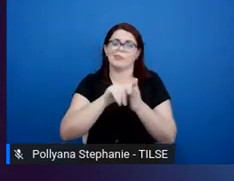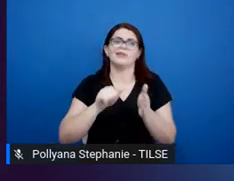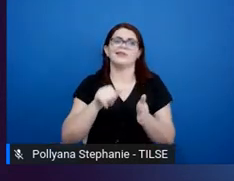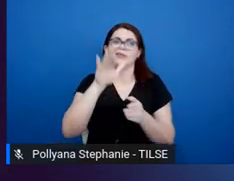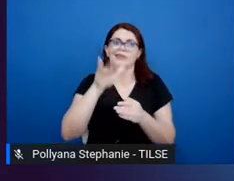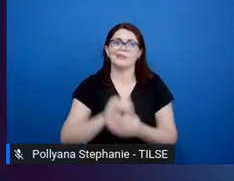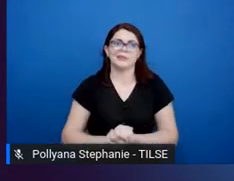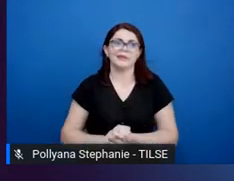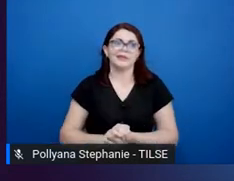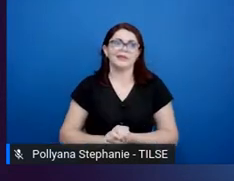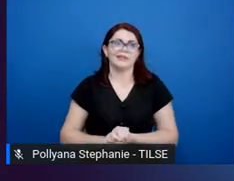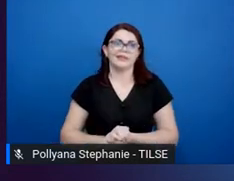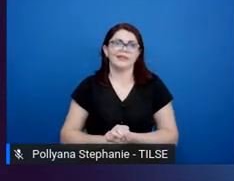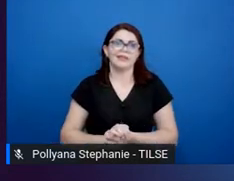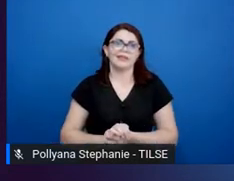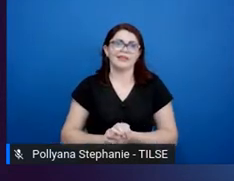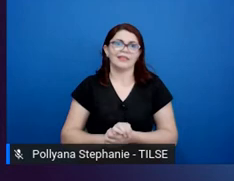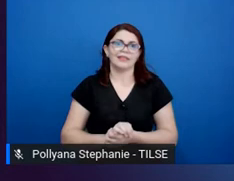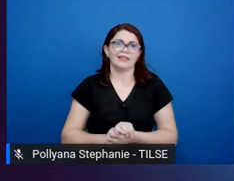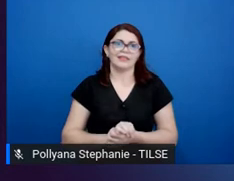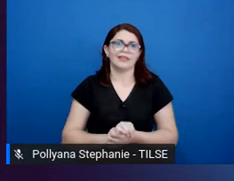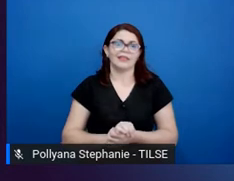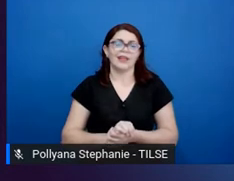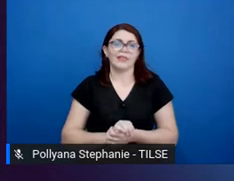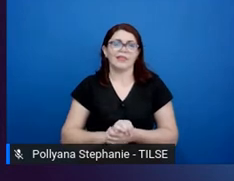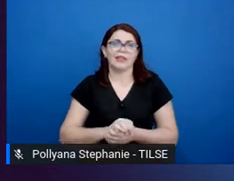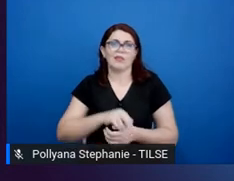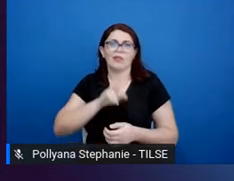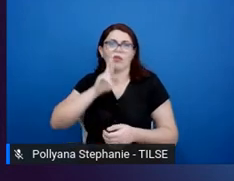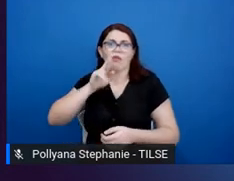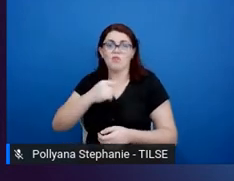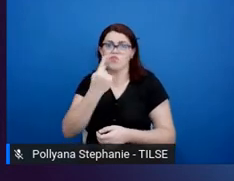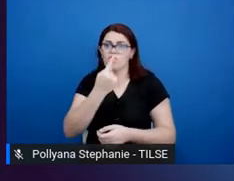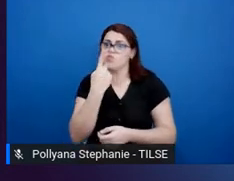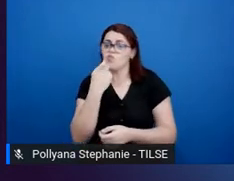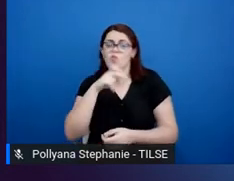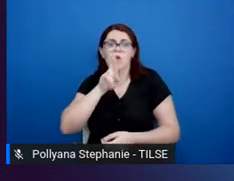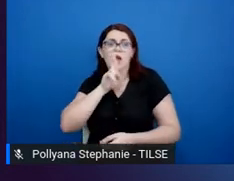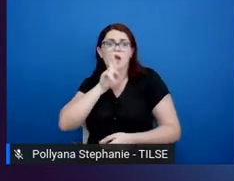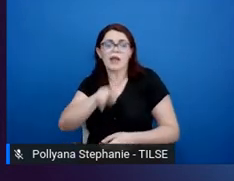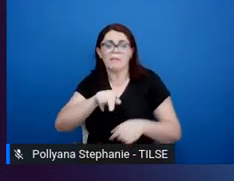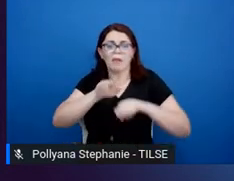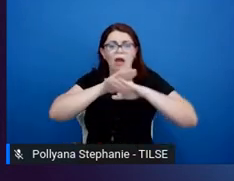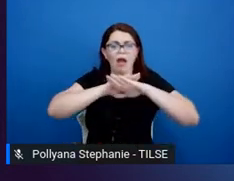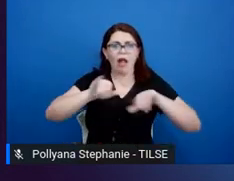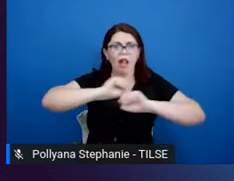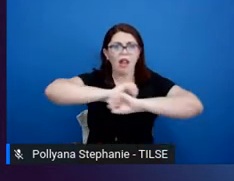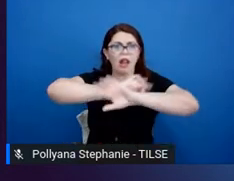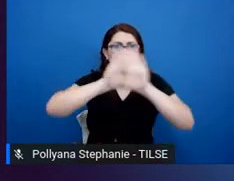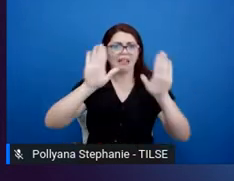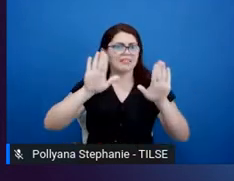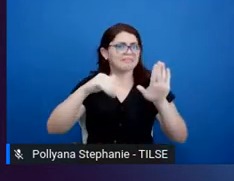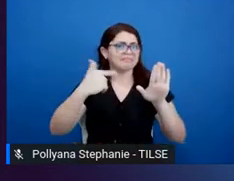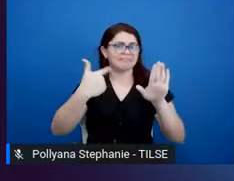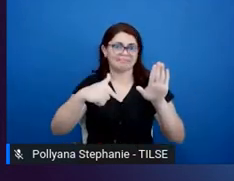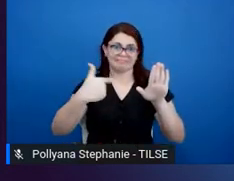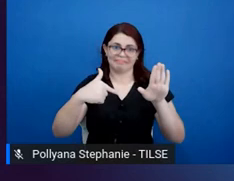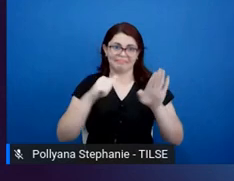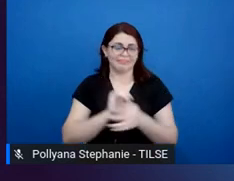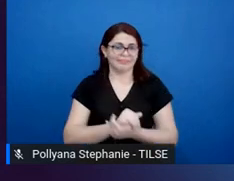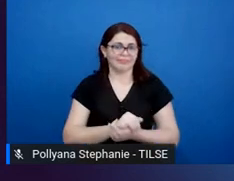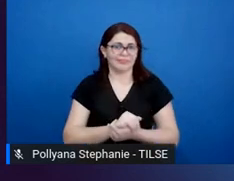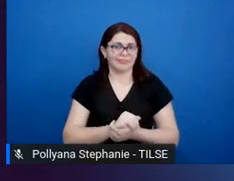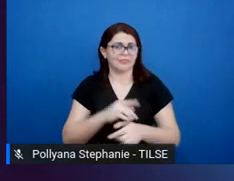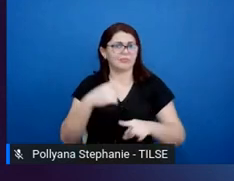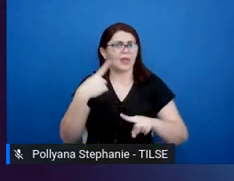there's any way to definitively answer that question in a short way. So why do we want to do